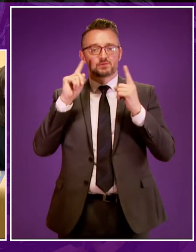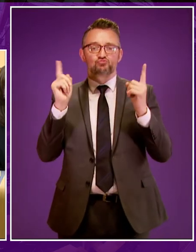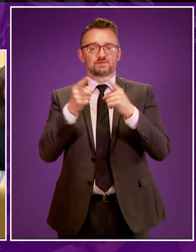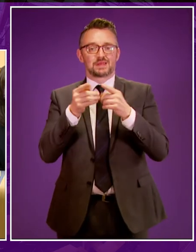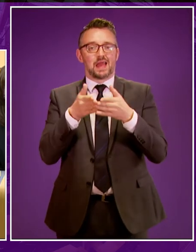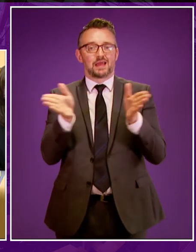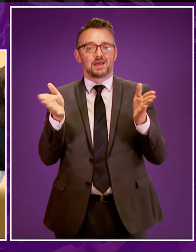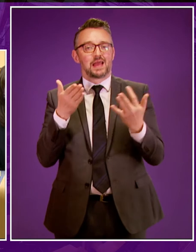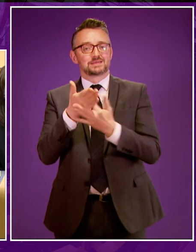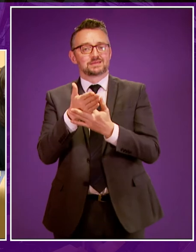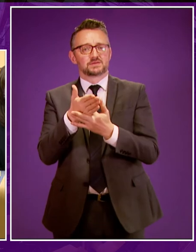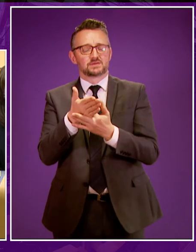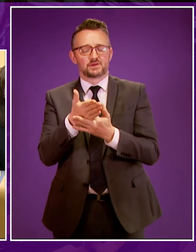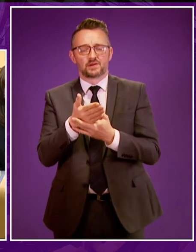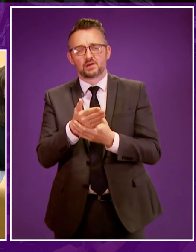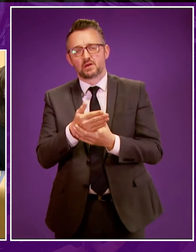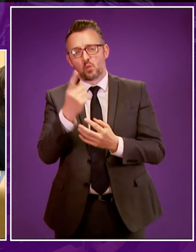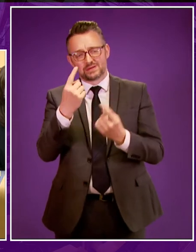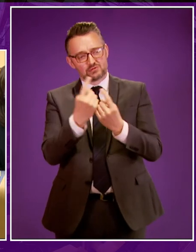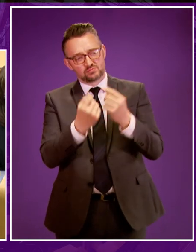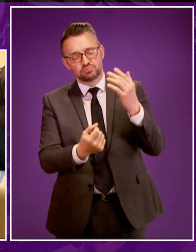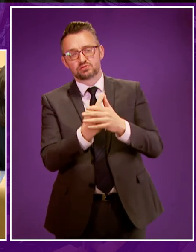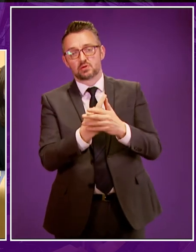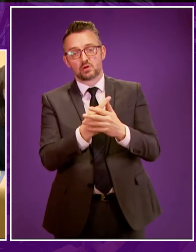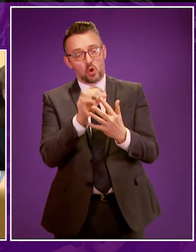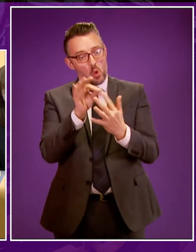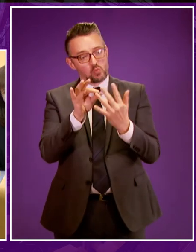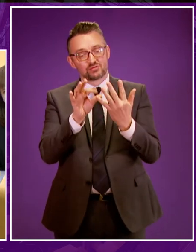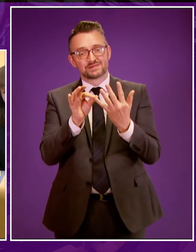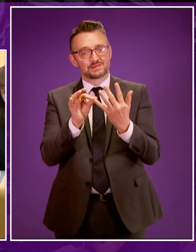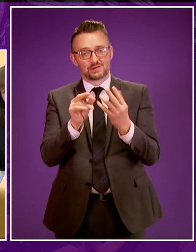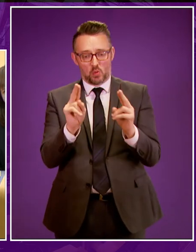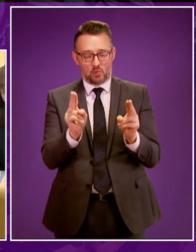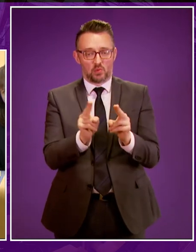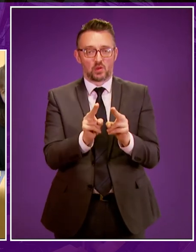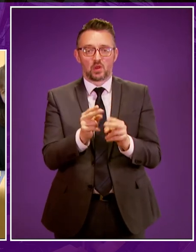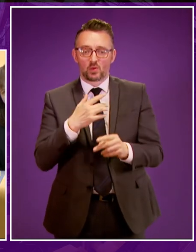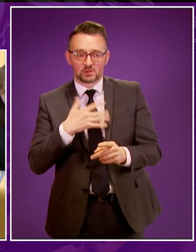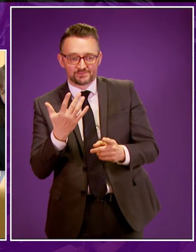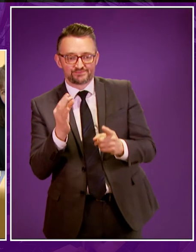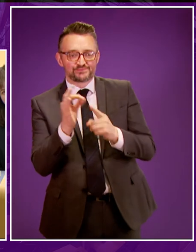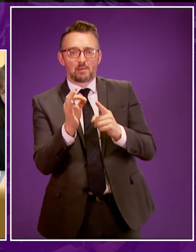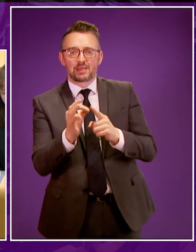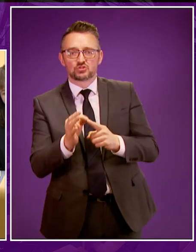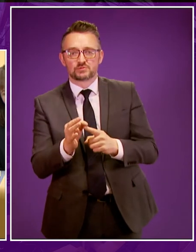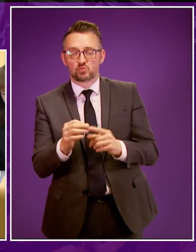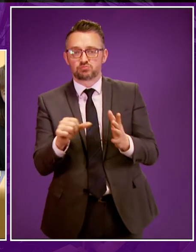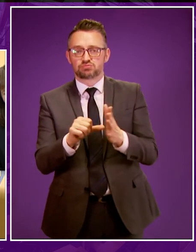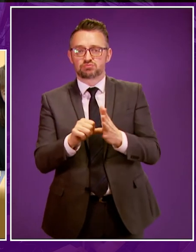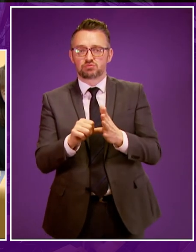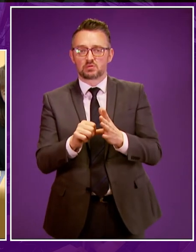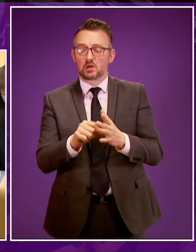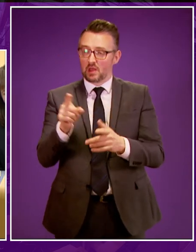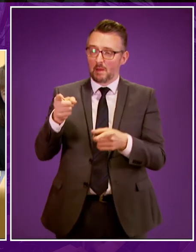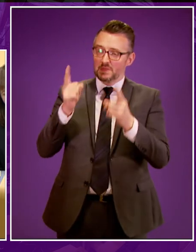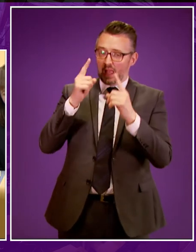who use BSL as their first language. One issue we discovered was the limited options for potential students to access suitable application process. Can the